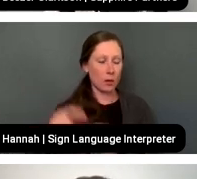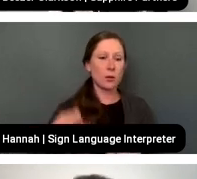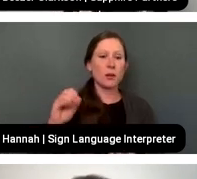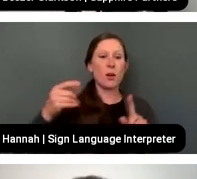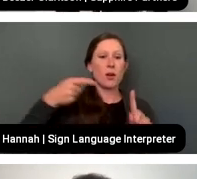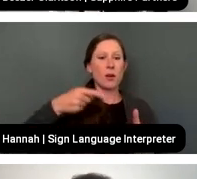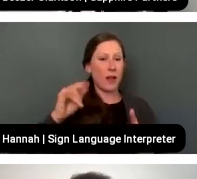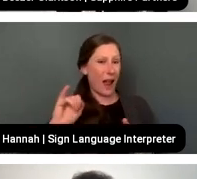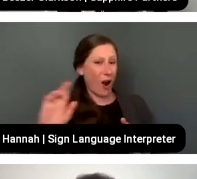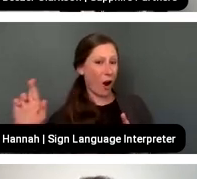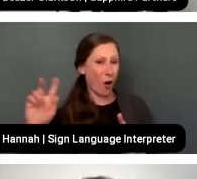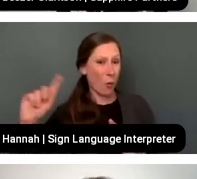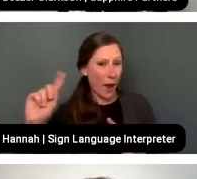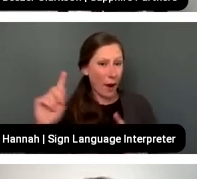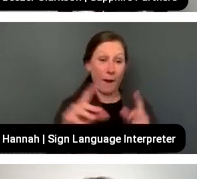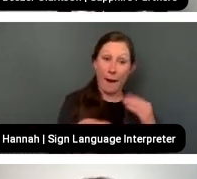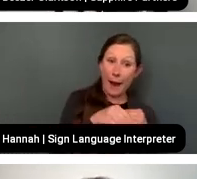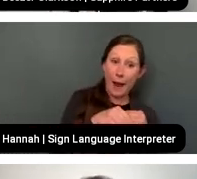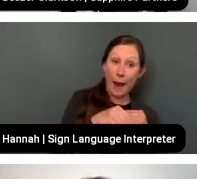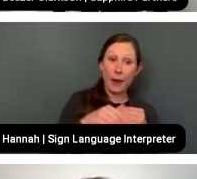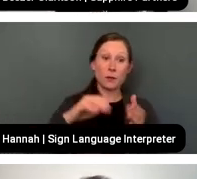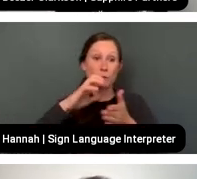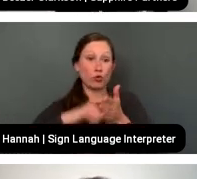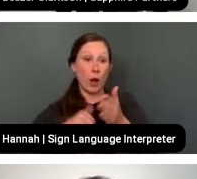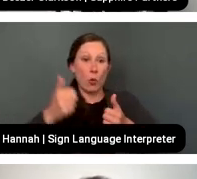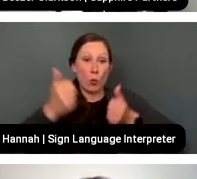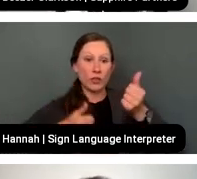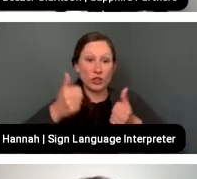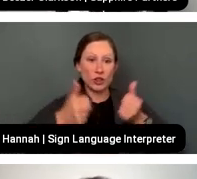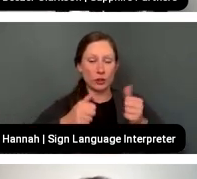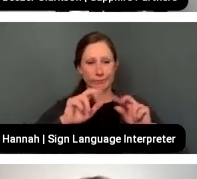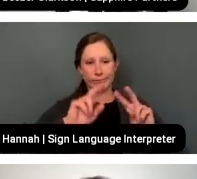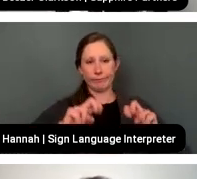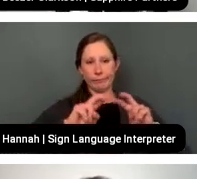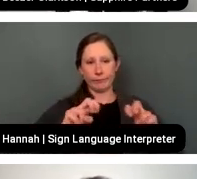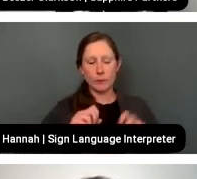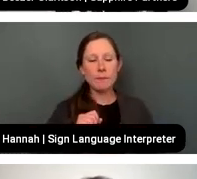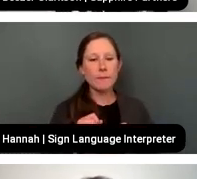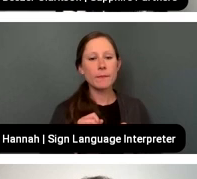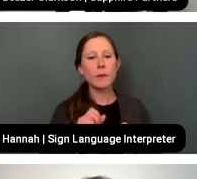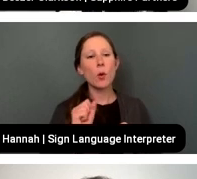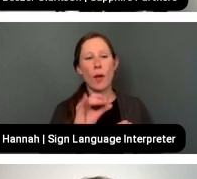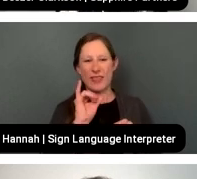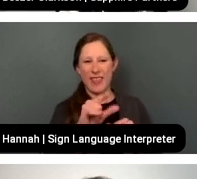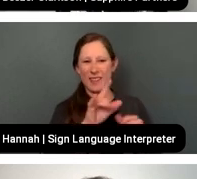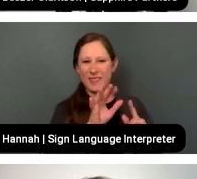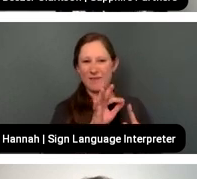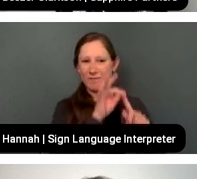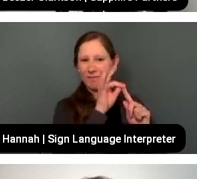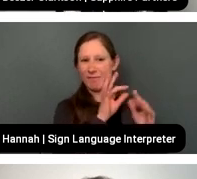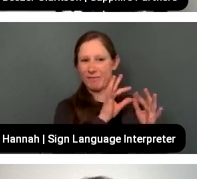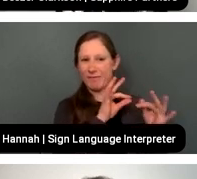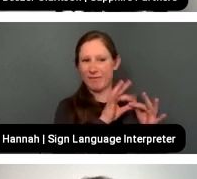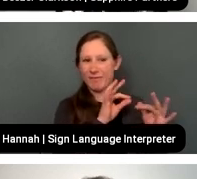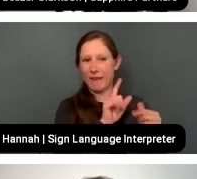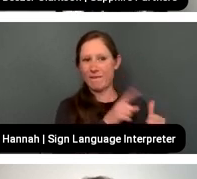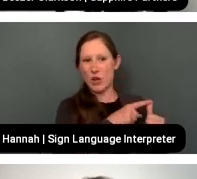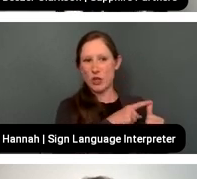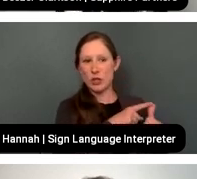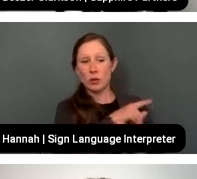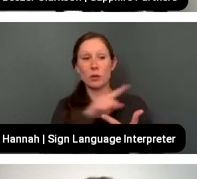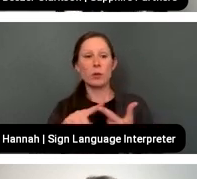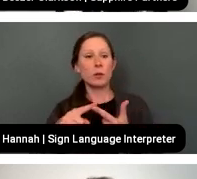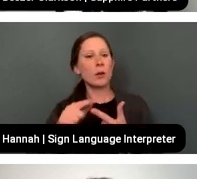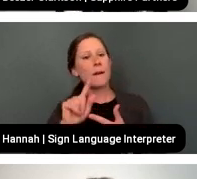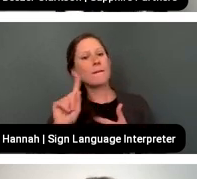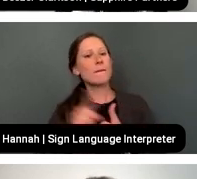are you adding to it? Are you subtracting to it? That out of the way, the first few years you're in typically in the J curve of a fund,